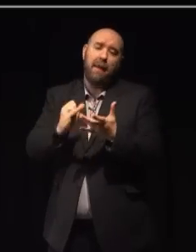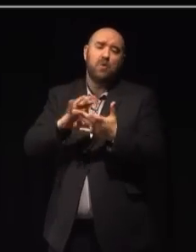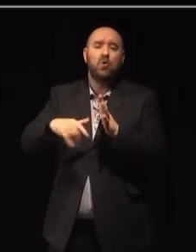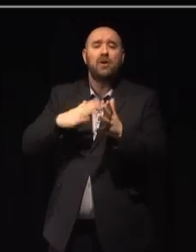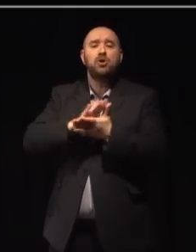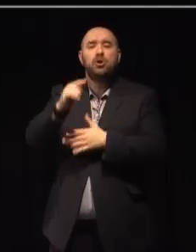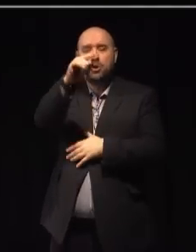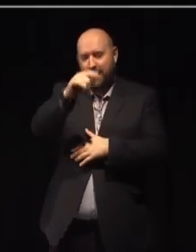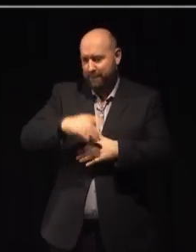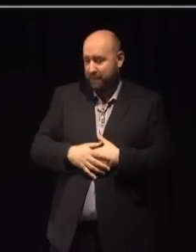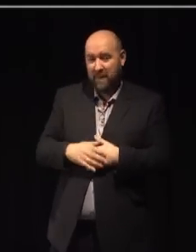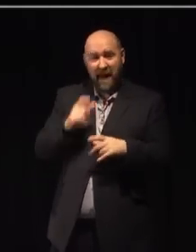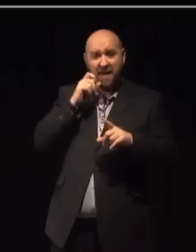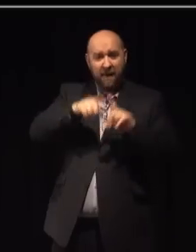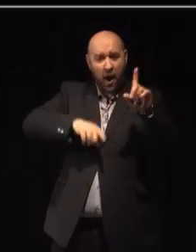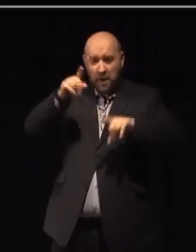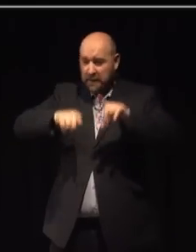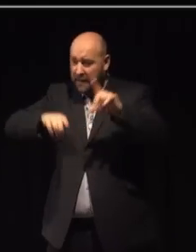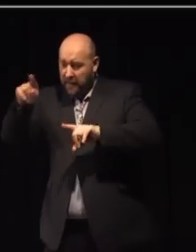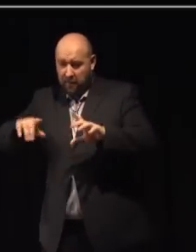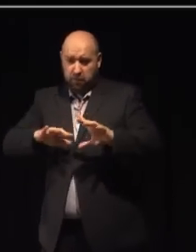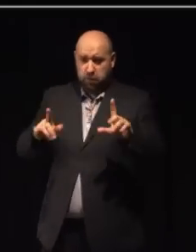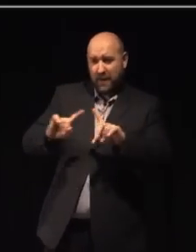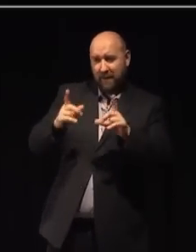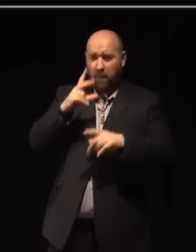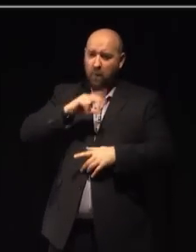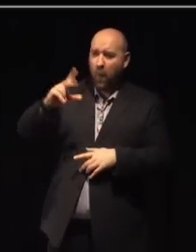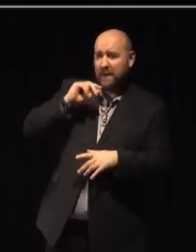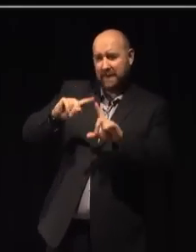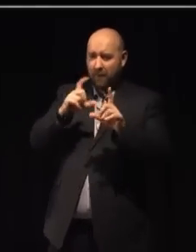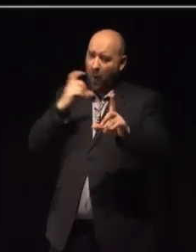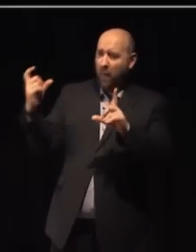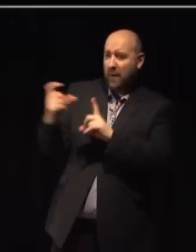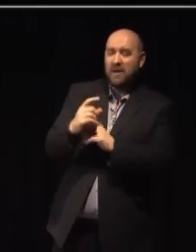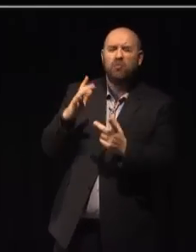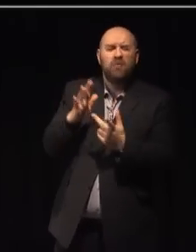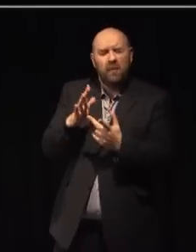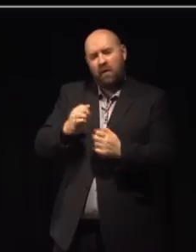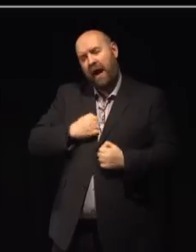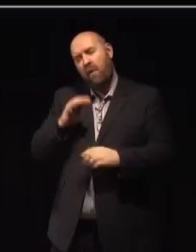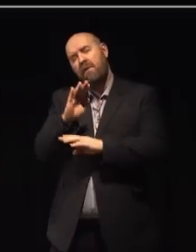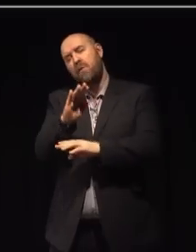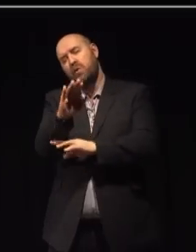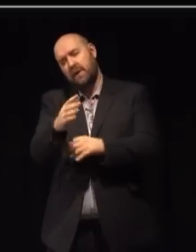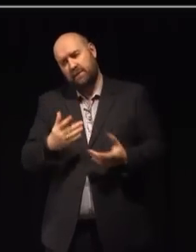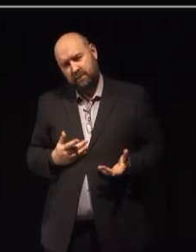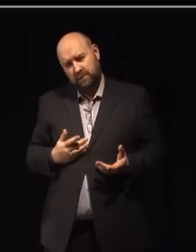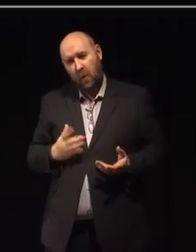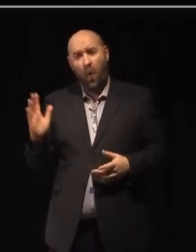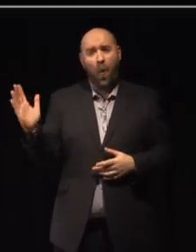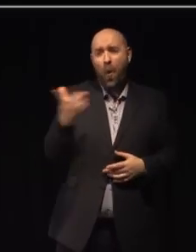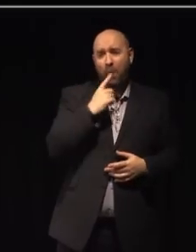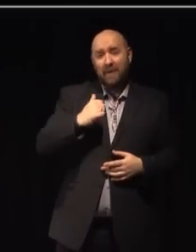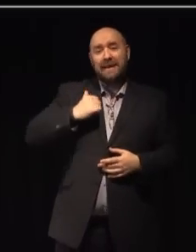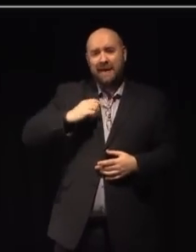diversity of our nation, the many individual and communal voices, is crucial to our future. Just as everyone needs the arts,